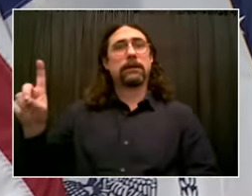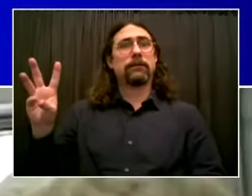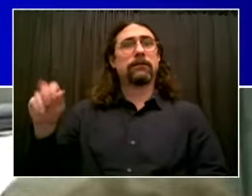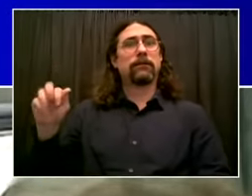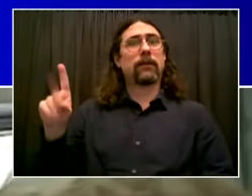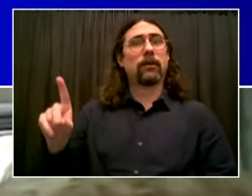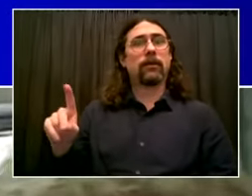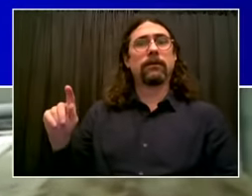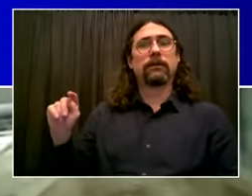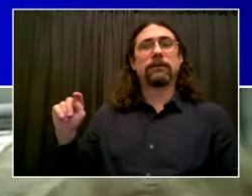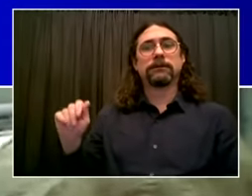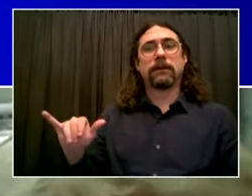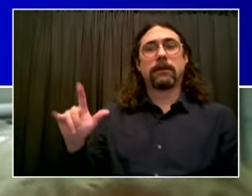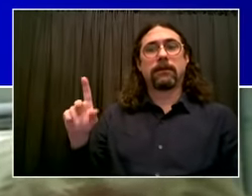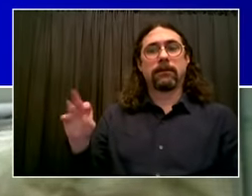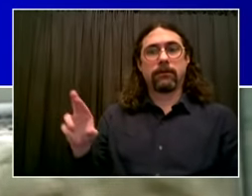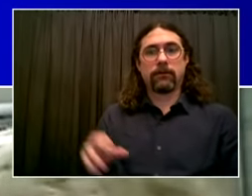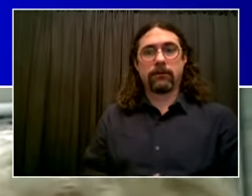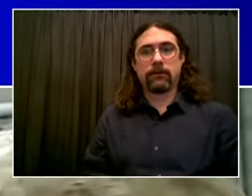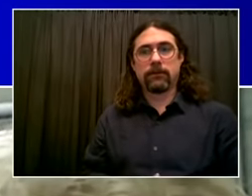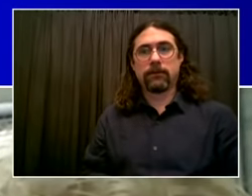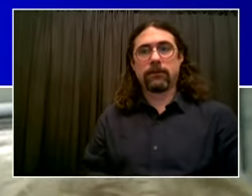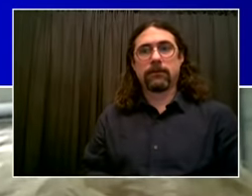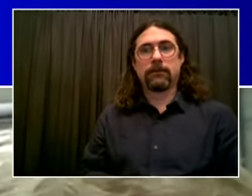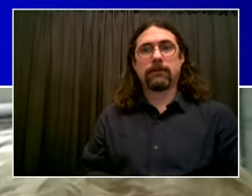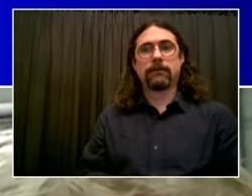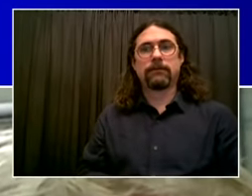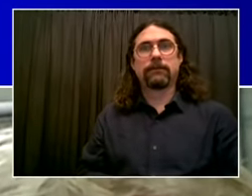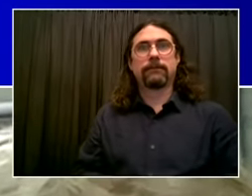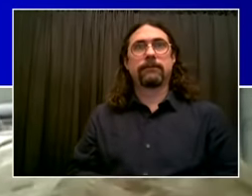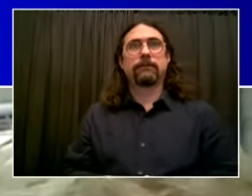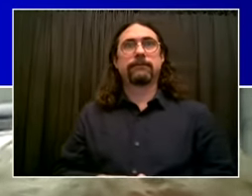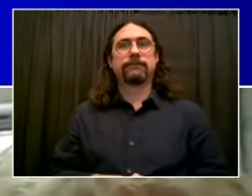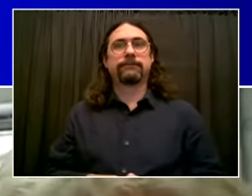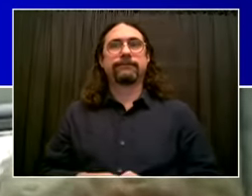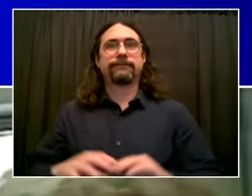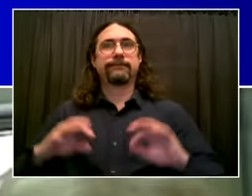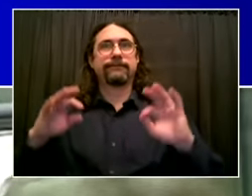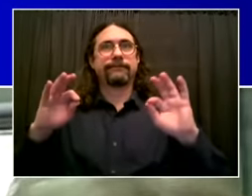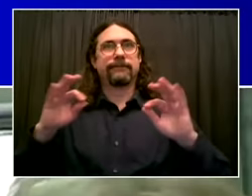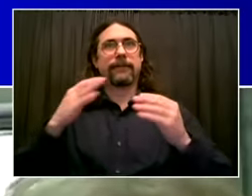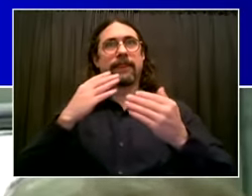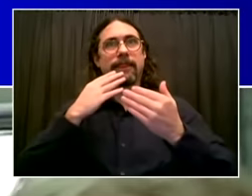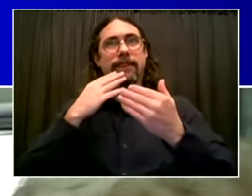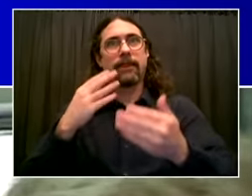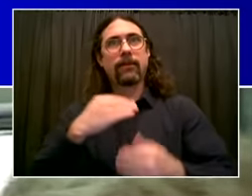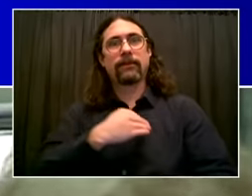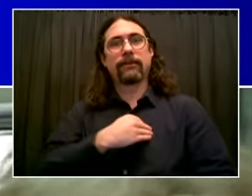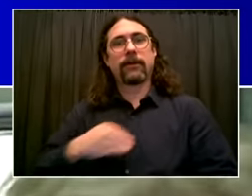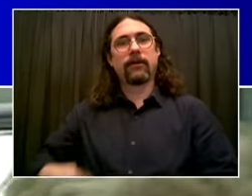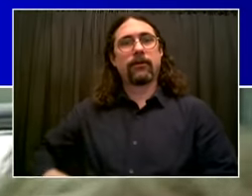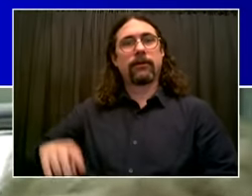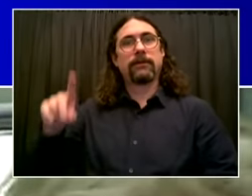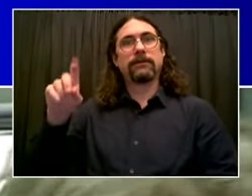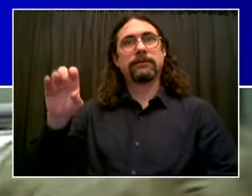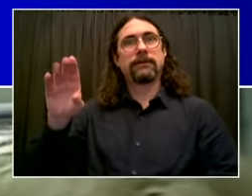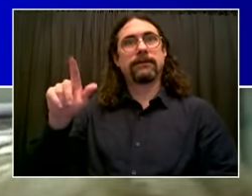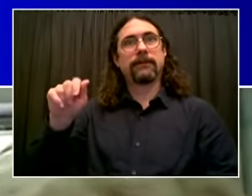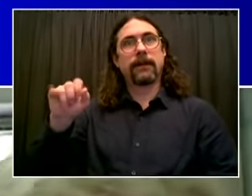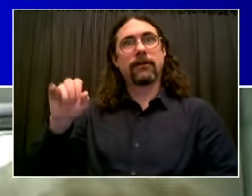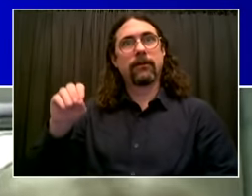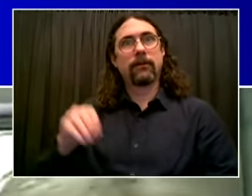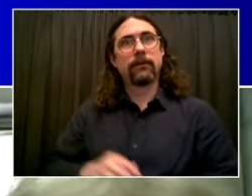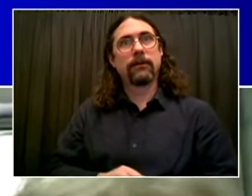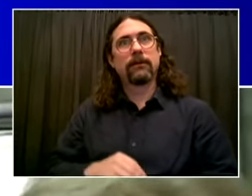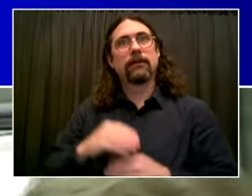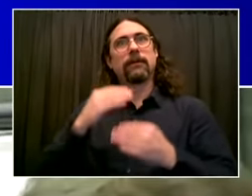Hi. just want to thank you. Thank you Mayor de Blasio and thank your office for having me here today and all the good work that you're doing.